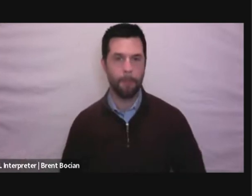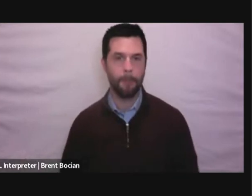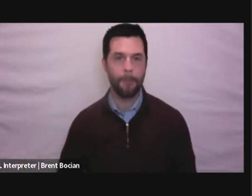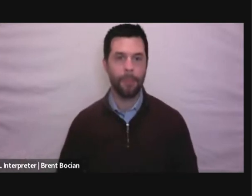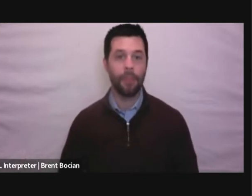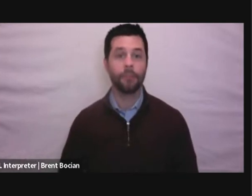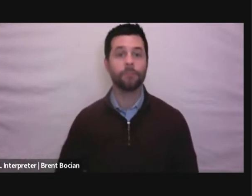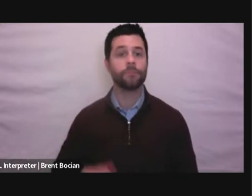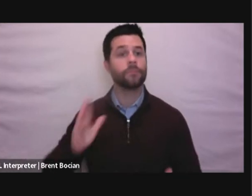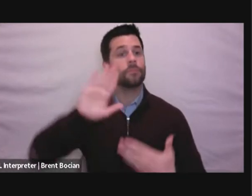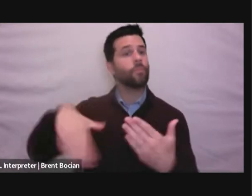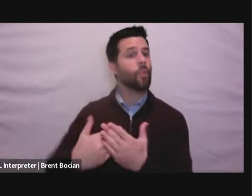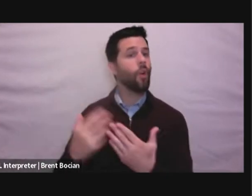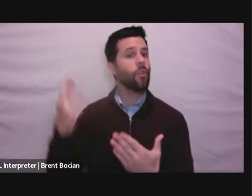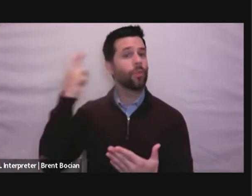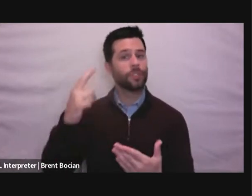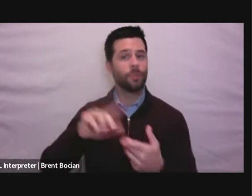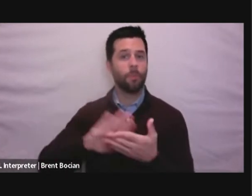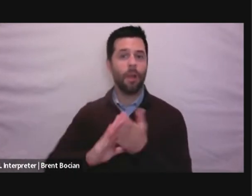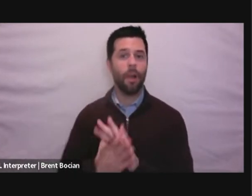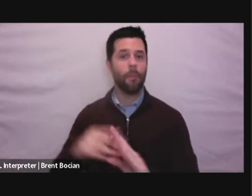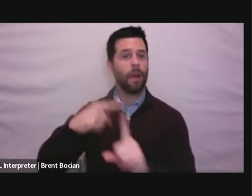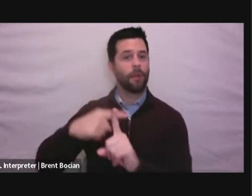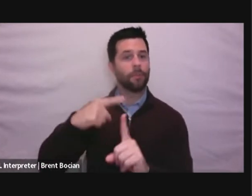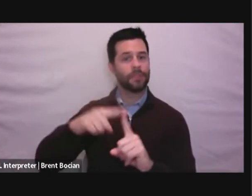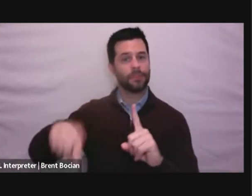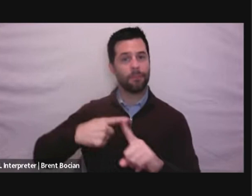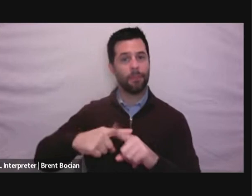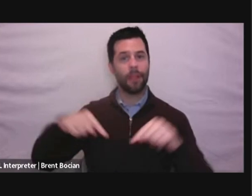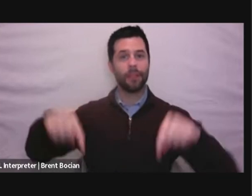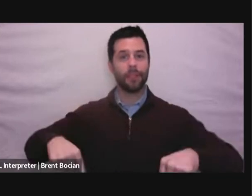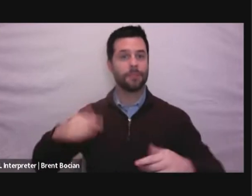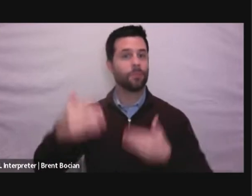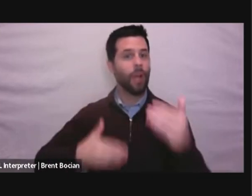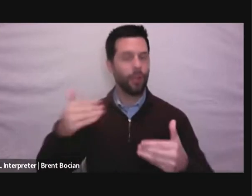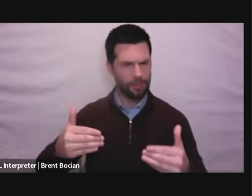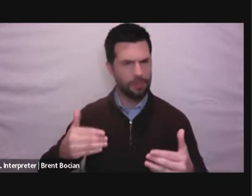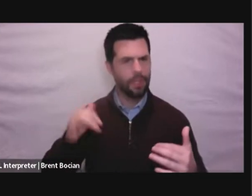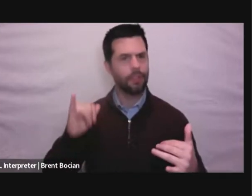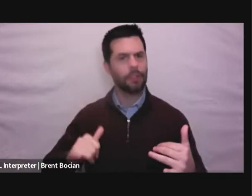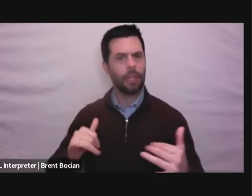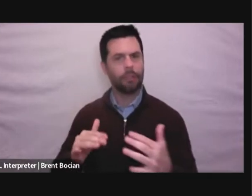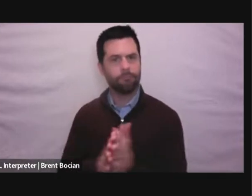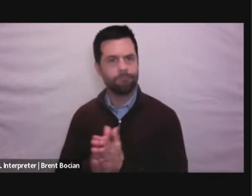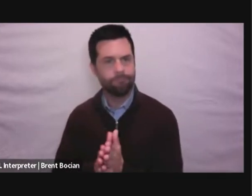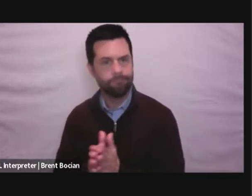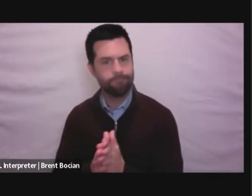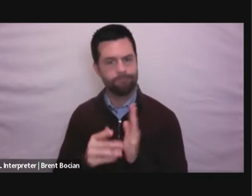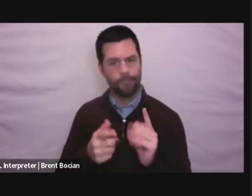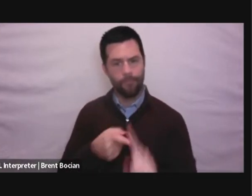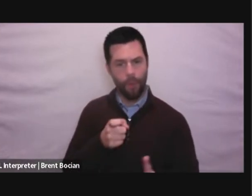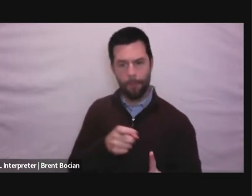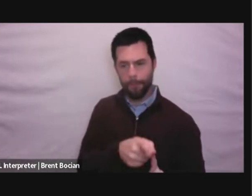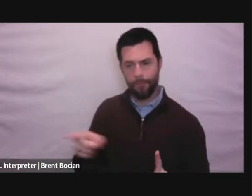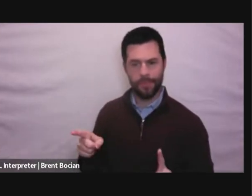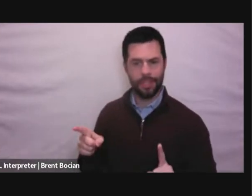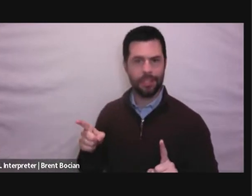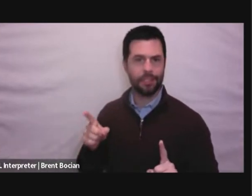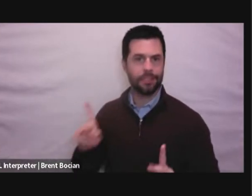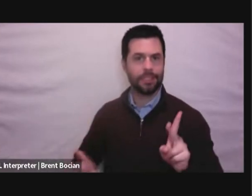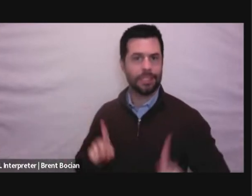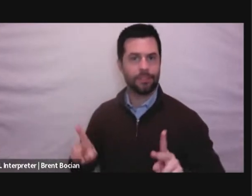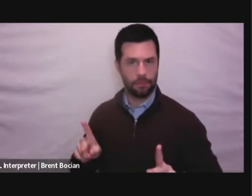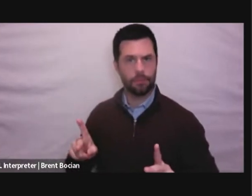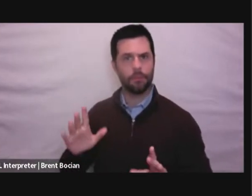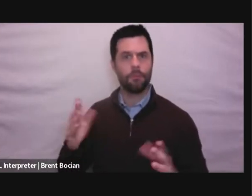Of all the reasons to be optimistic about this progress, the enthusiasm of citizens may be the most inspiring